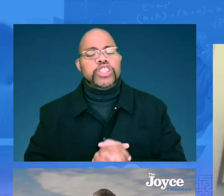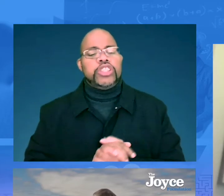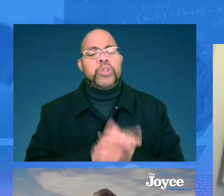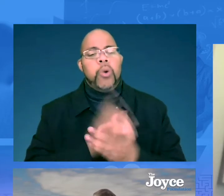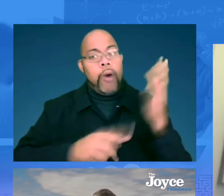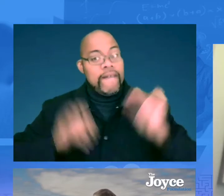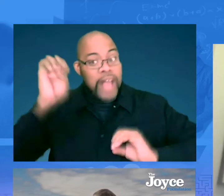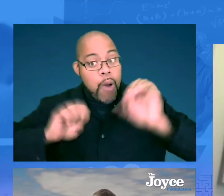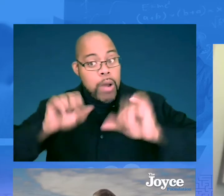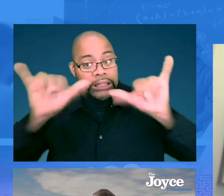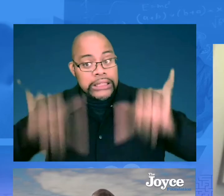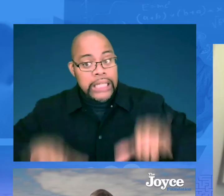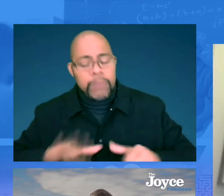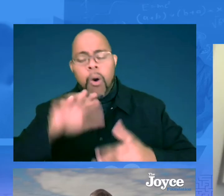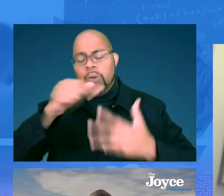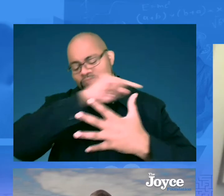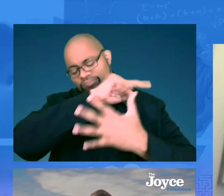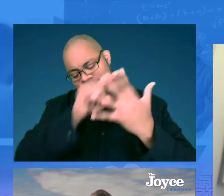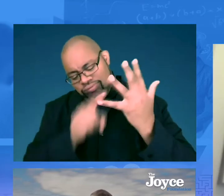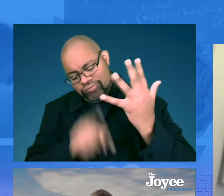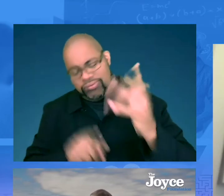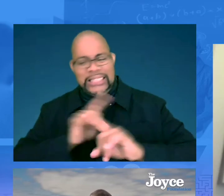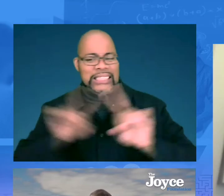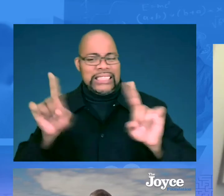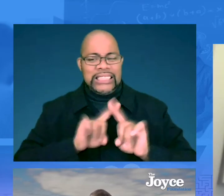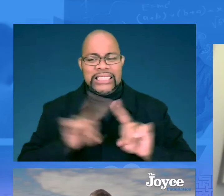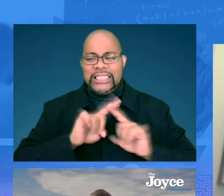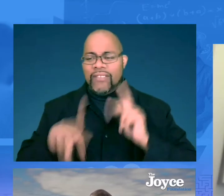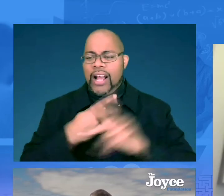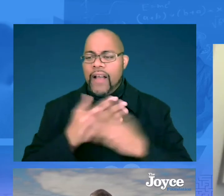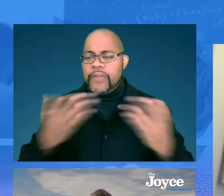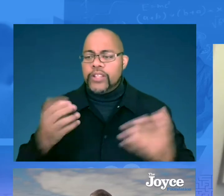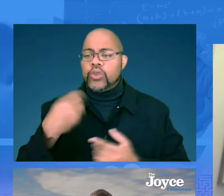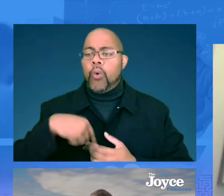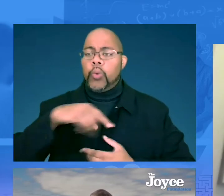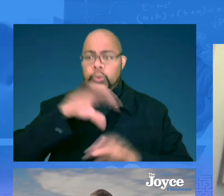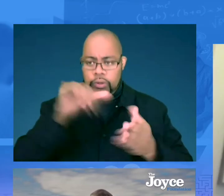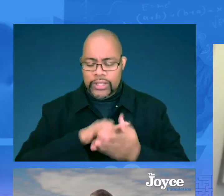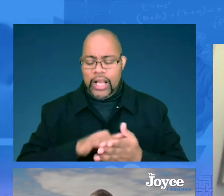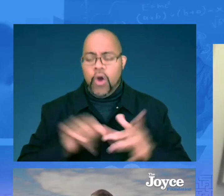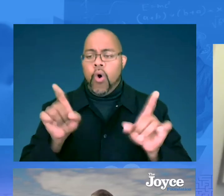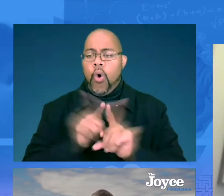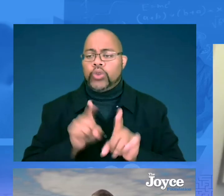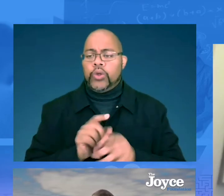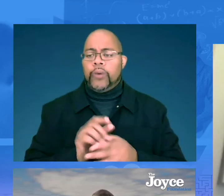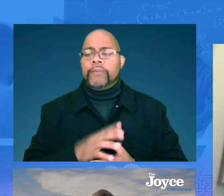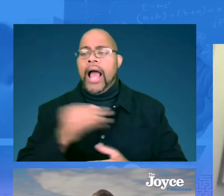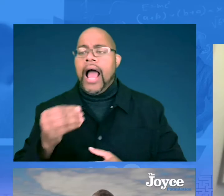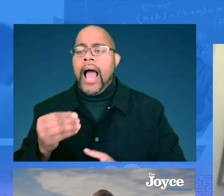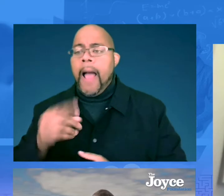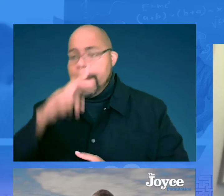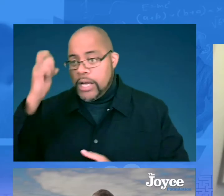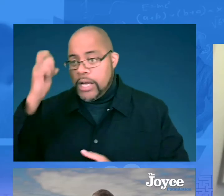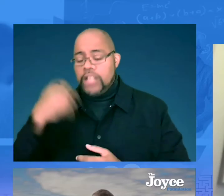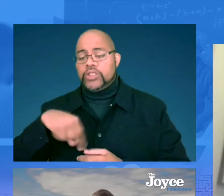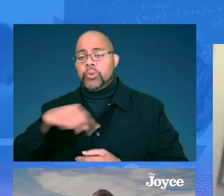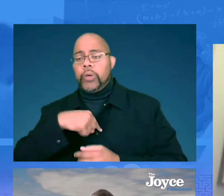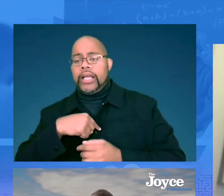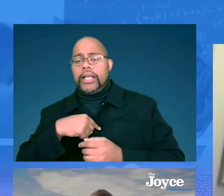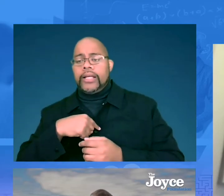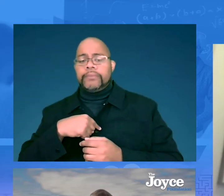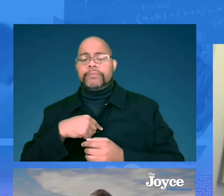what are the expectations, what's the evaluation system, all kinds of other things. So we do that as well.